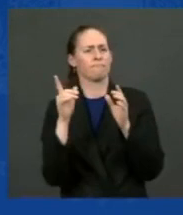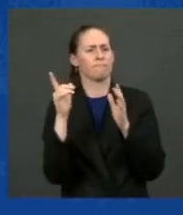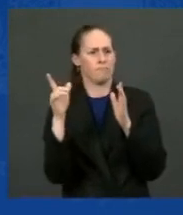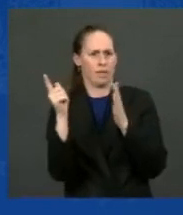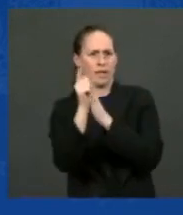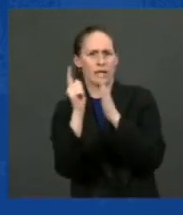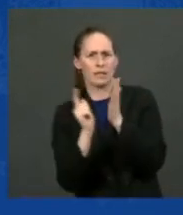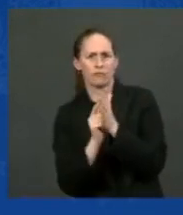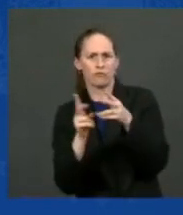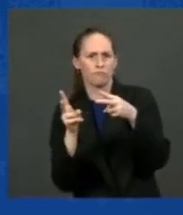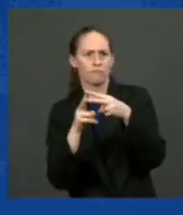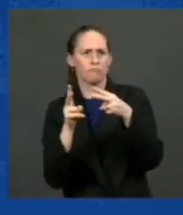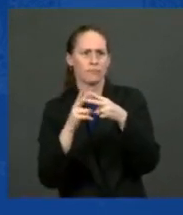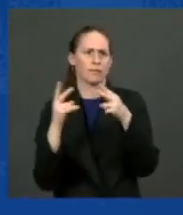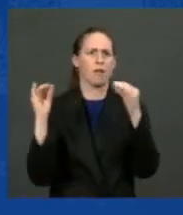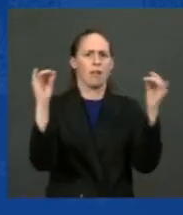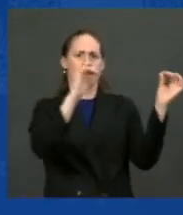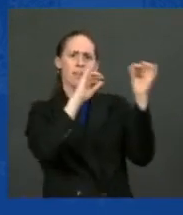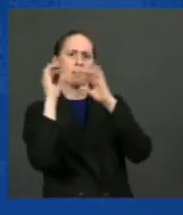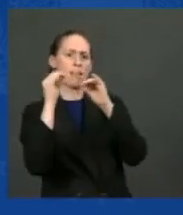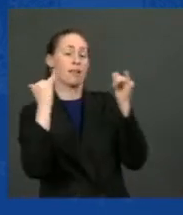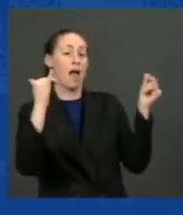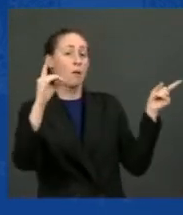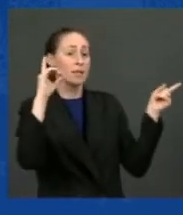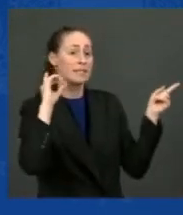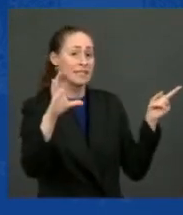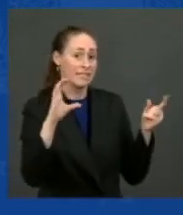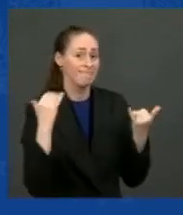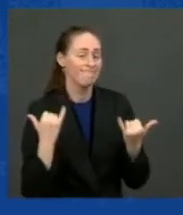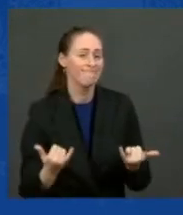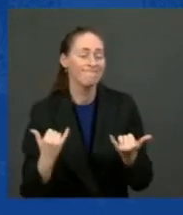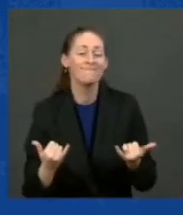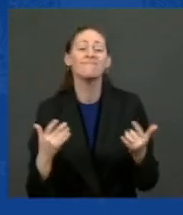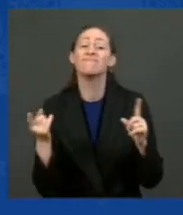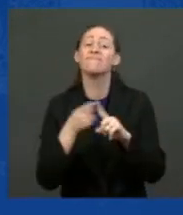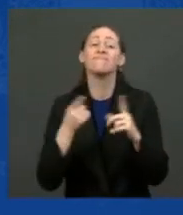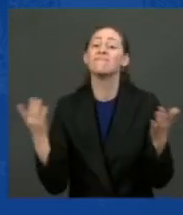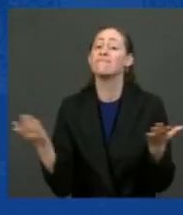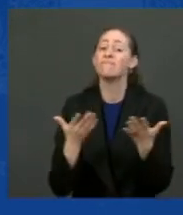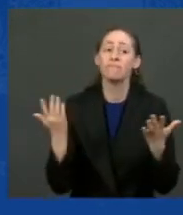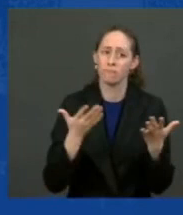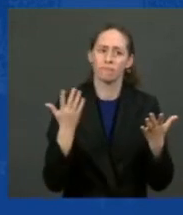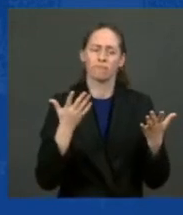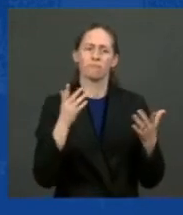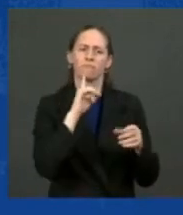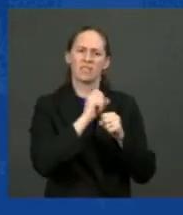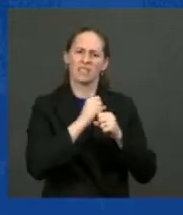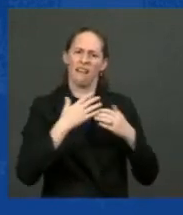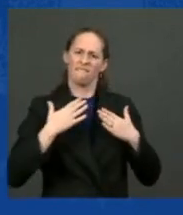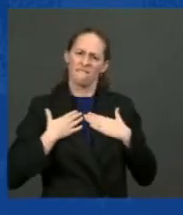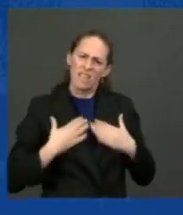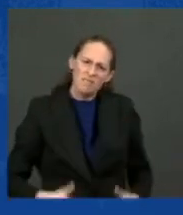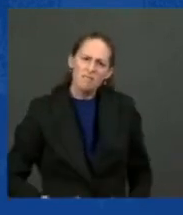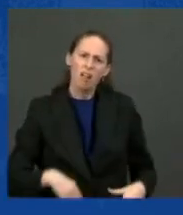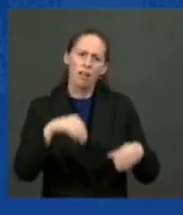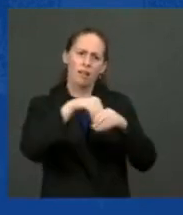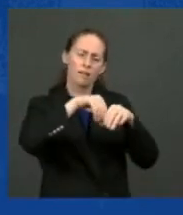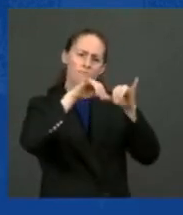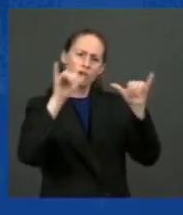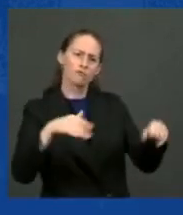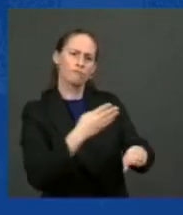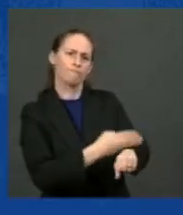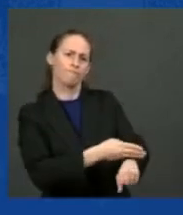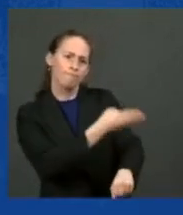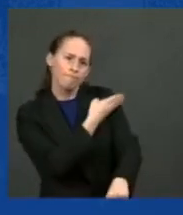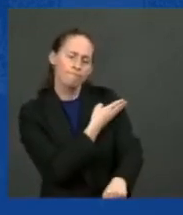back in Washington right now. The first, a bill to invest in our physical infrastructure. And the second is a bill to